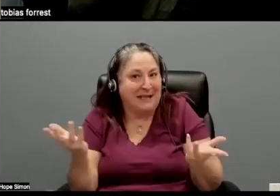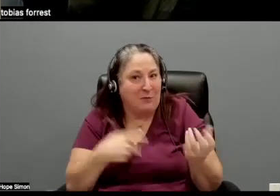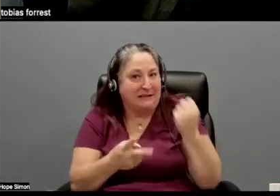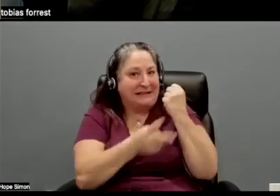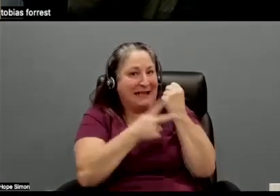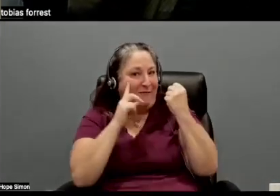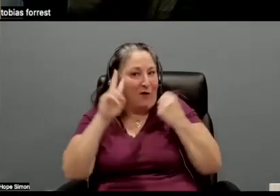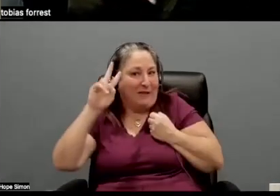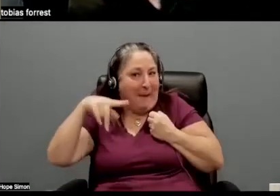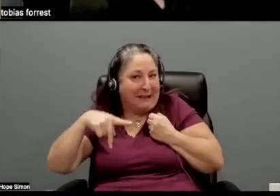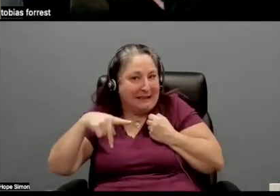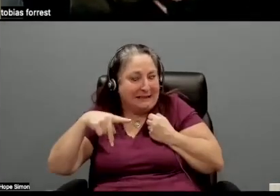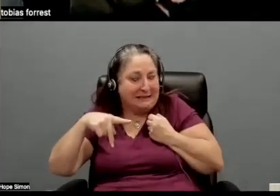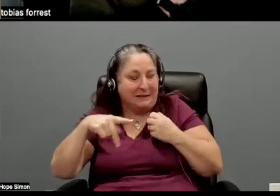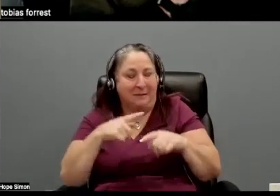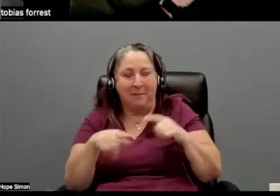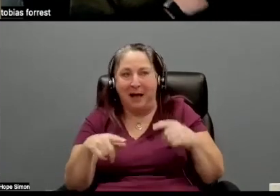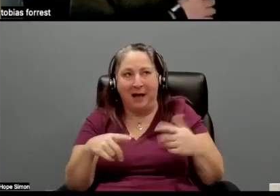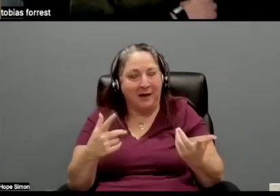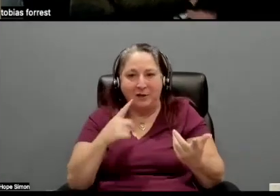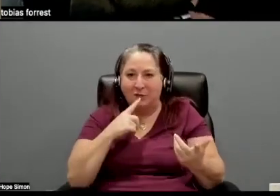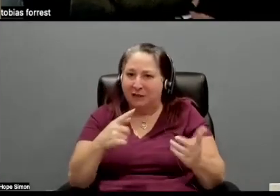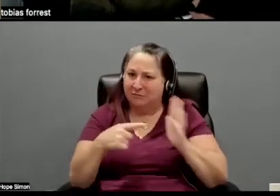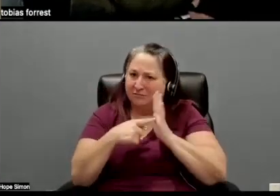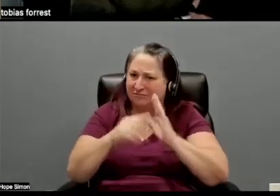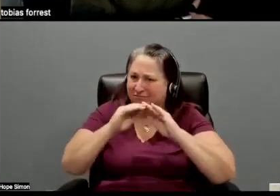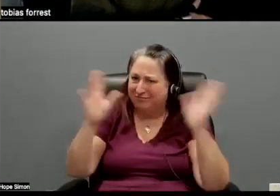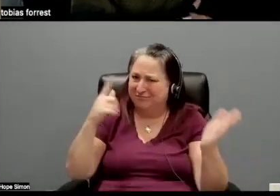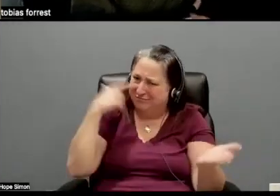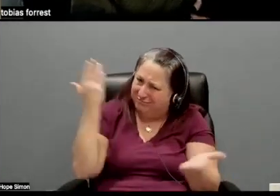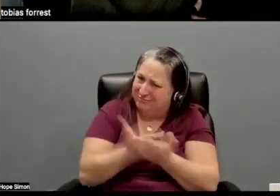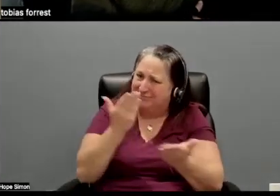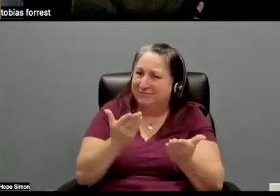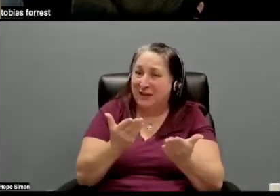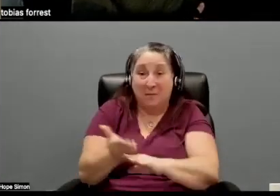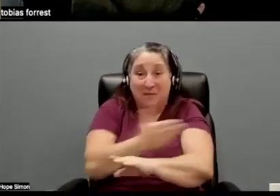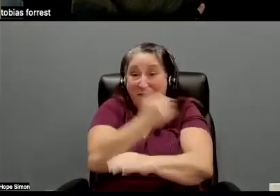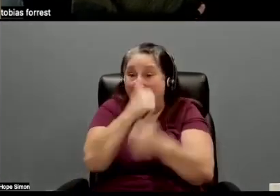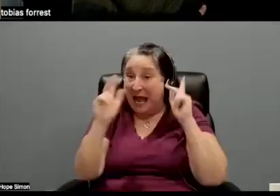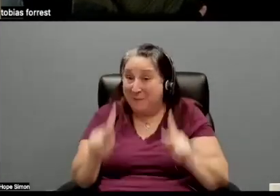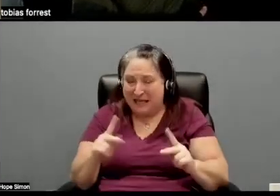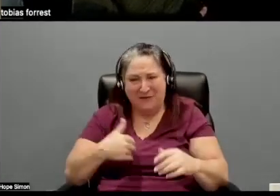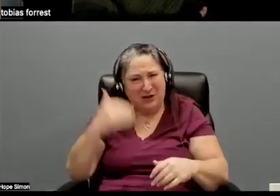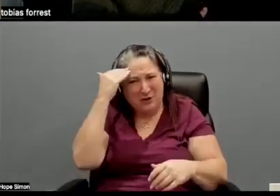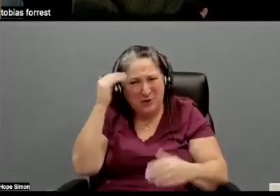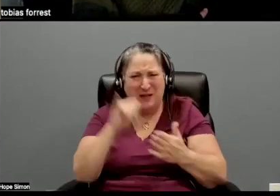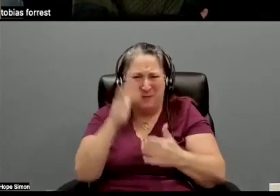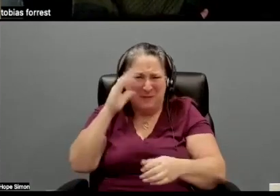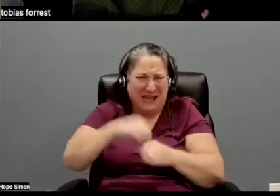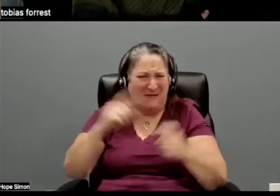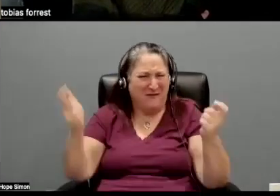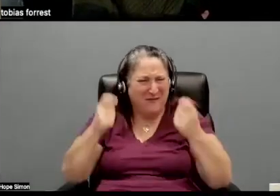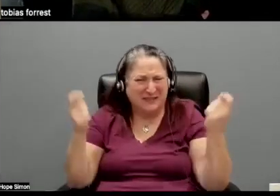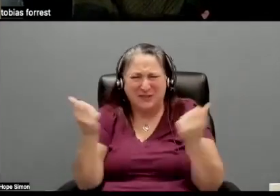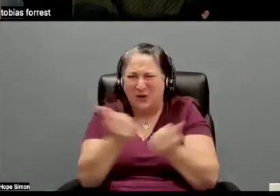VIPs, but it was just a testament to, you know, early on before anybody knew that we were going to be playing in any festivals or anything like